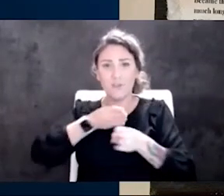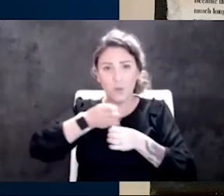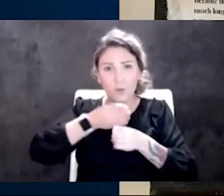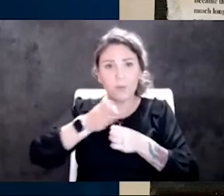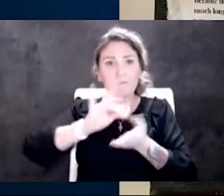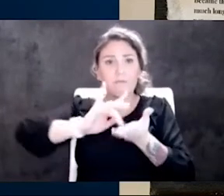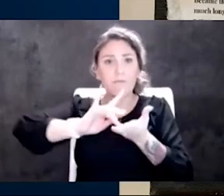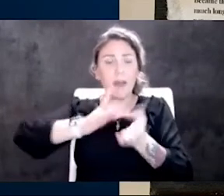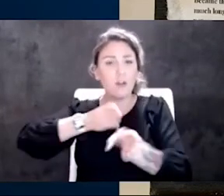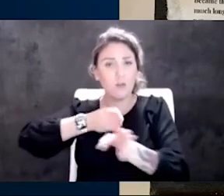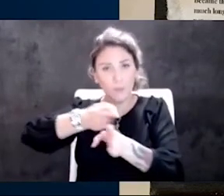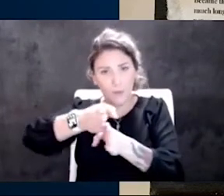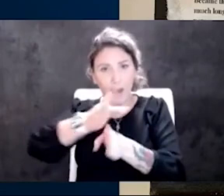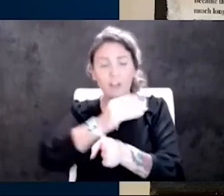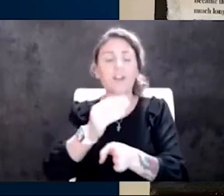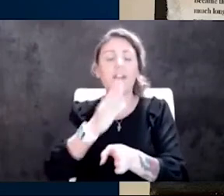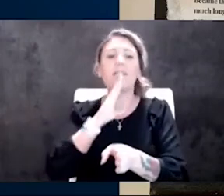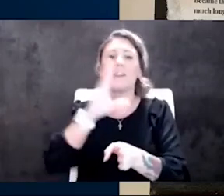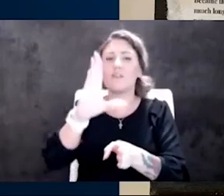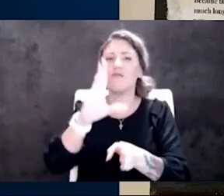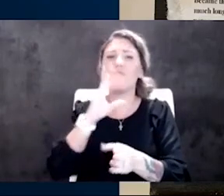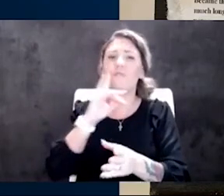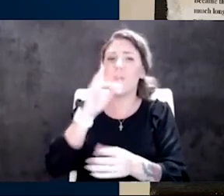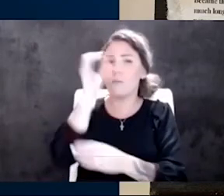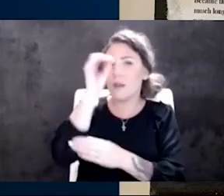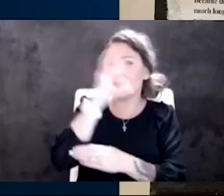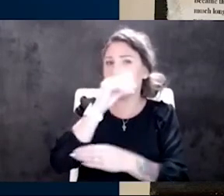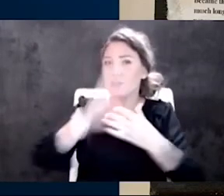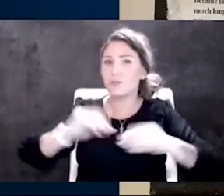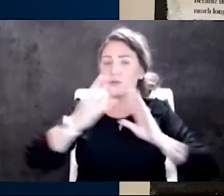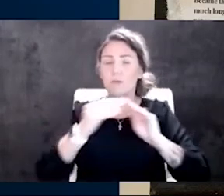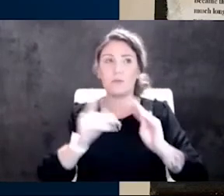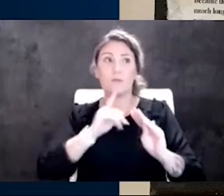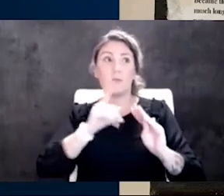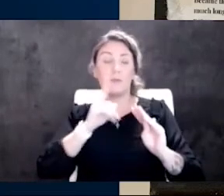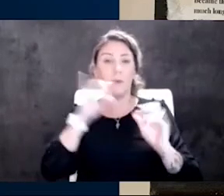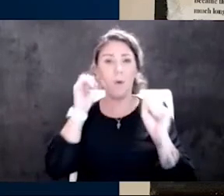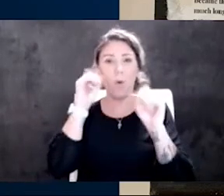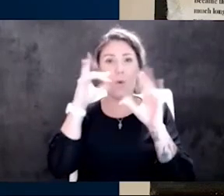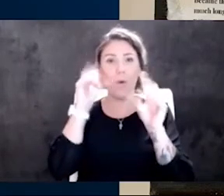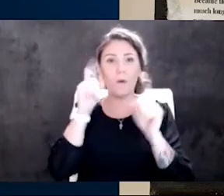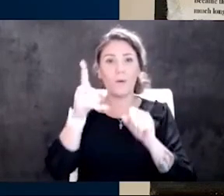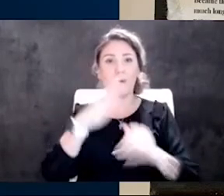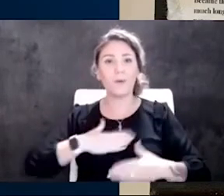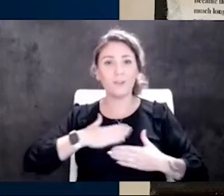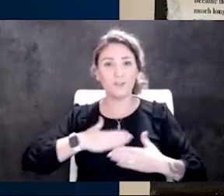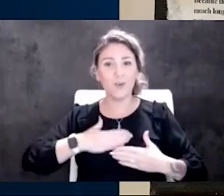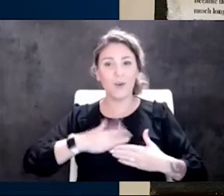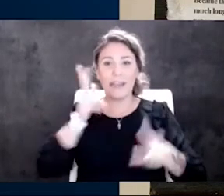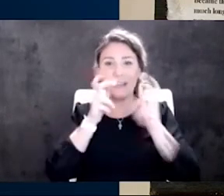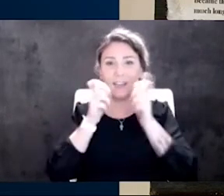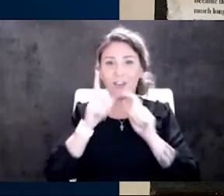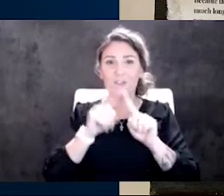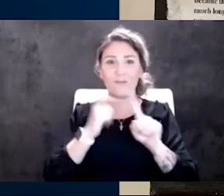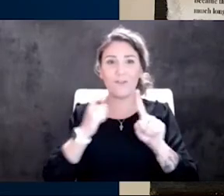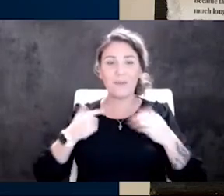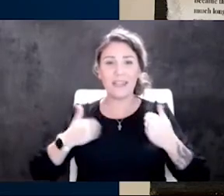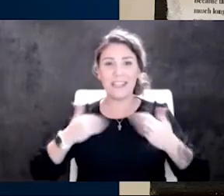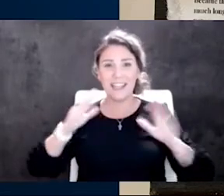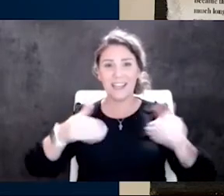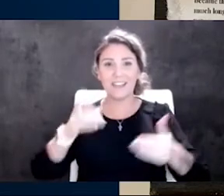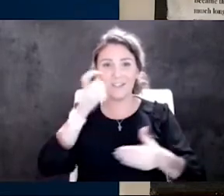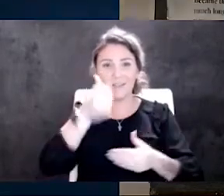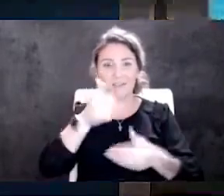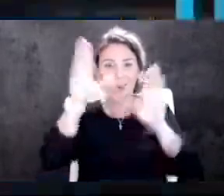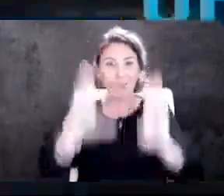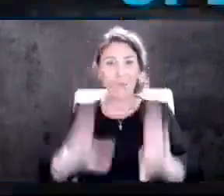and their insight and stories are truly remarkable. You will enjoy hearing from our young guests tomorrow. So have a great day, and we'll see